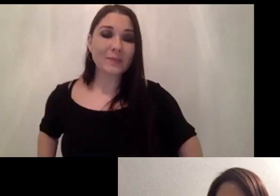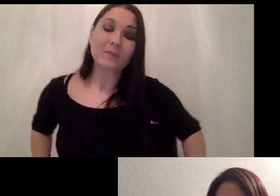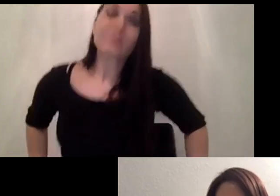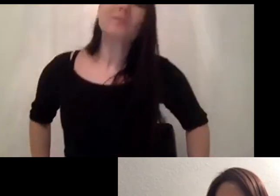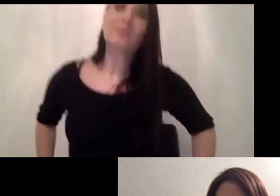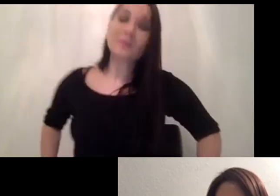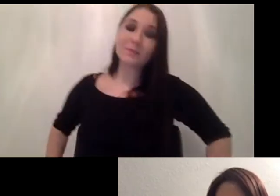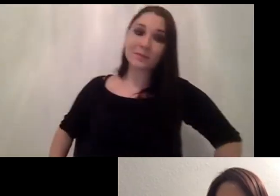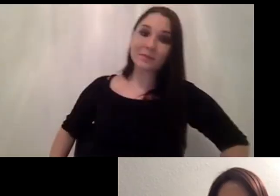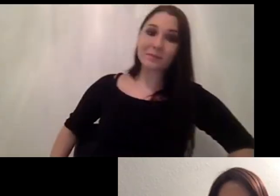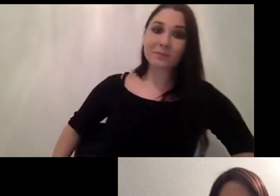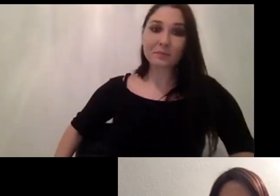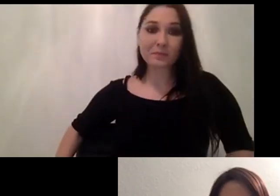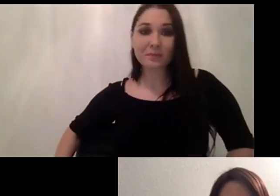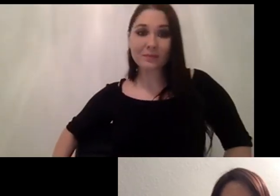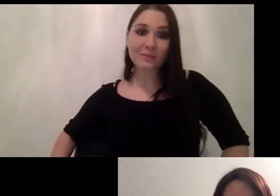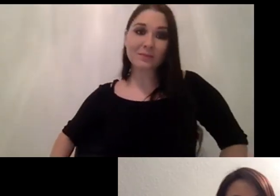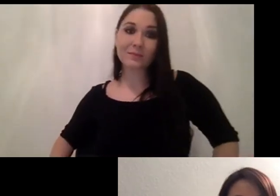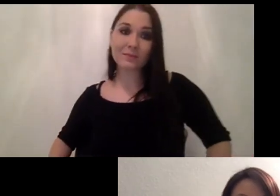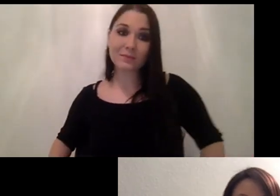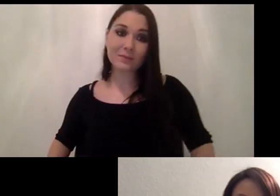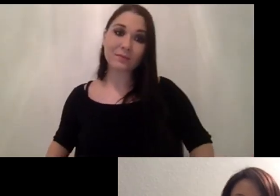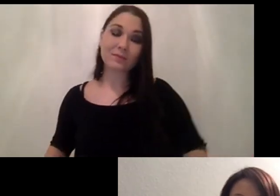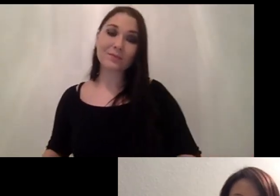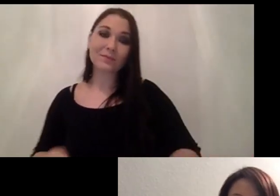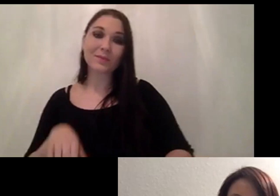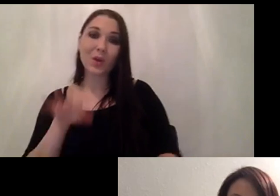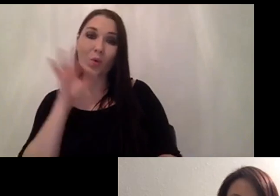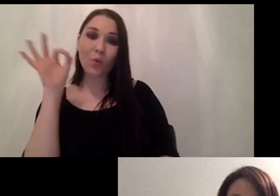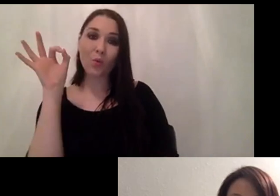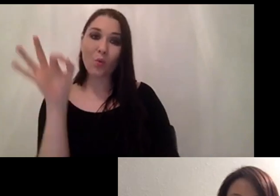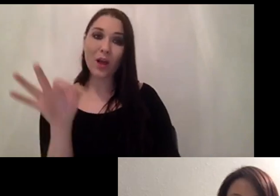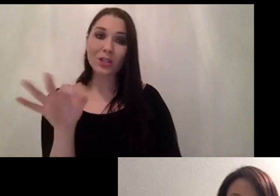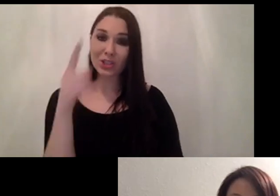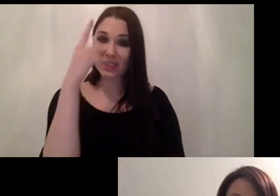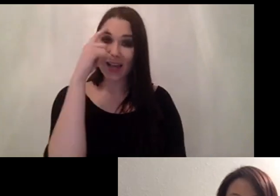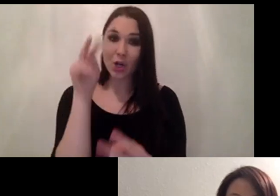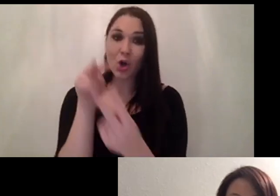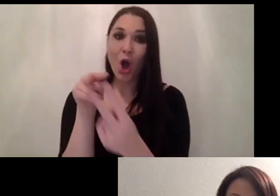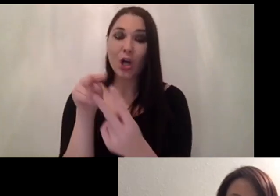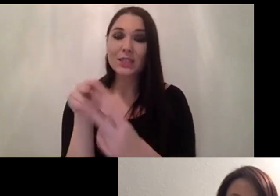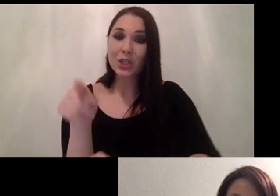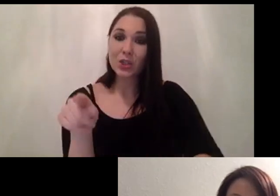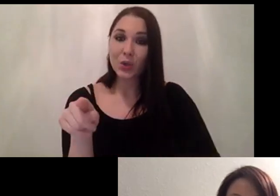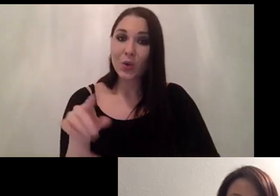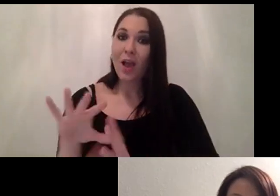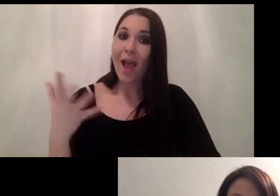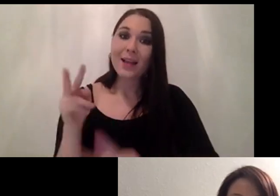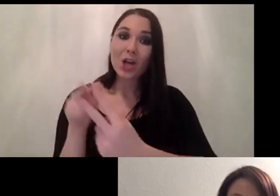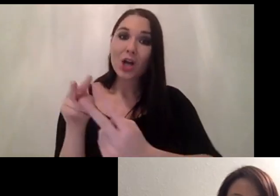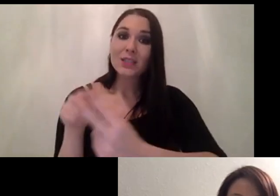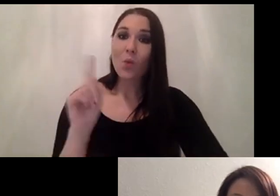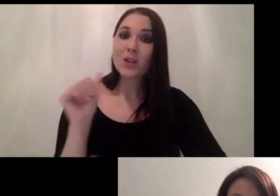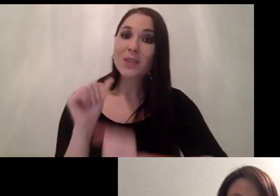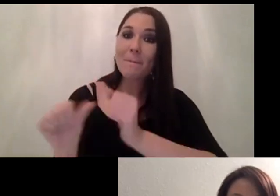he's available um akshay has asked would he be able to get in contact for you if anyone wants to get in contact you what's the best